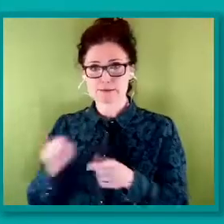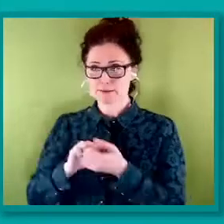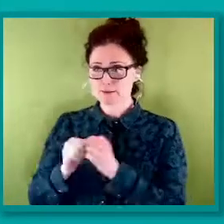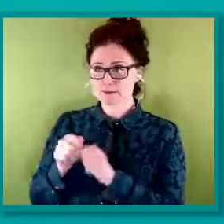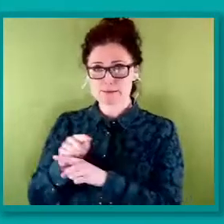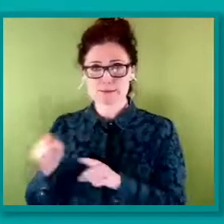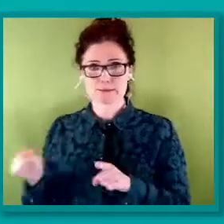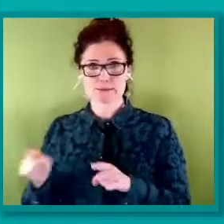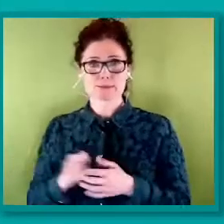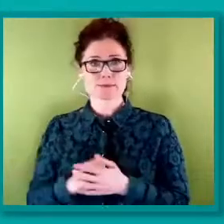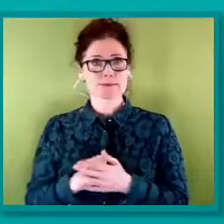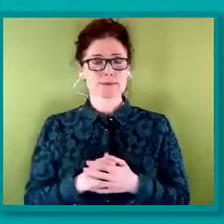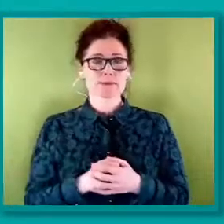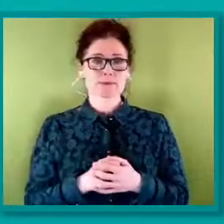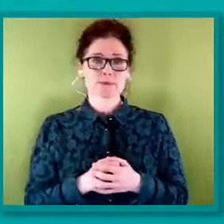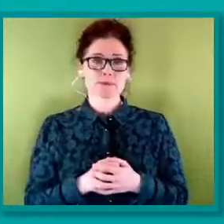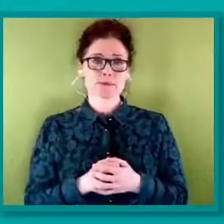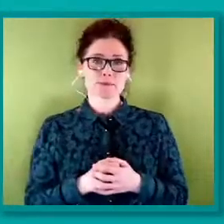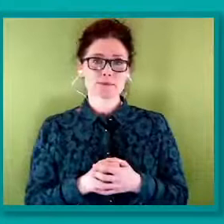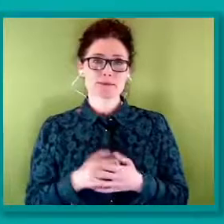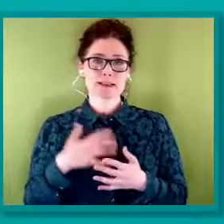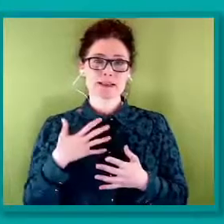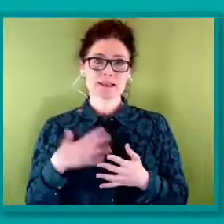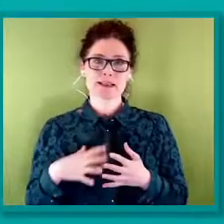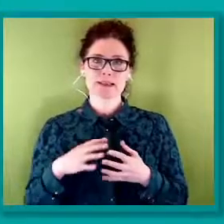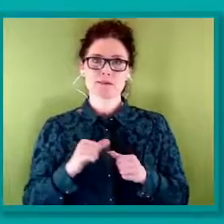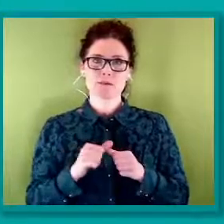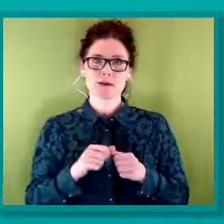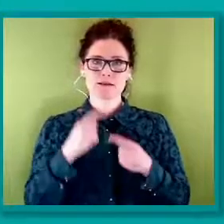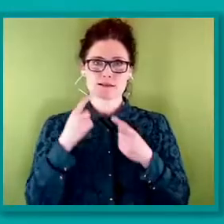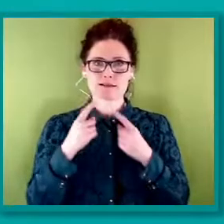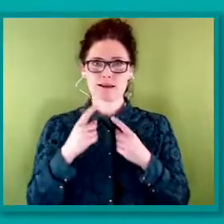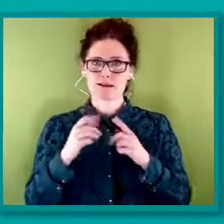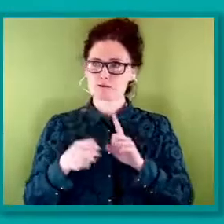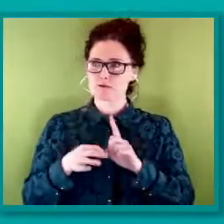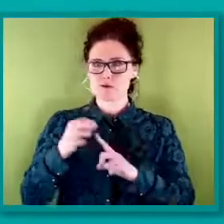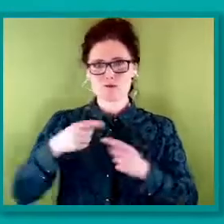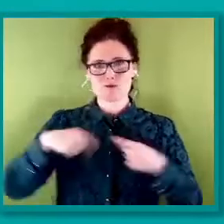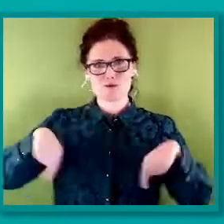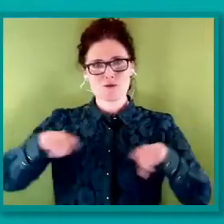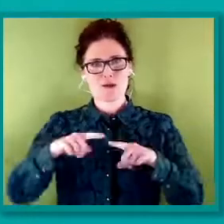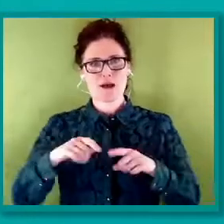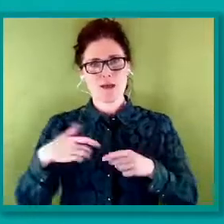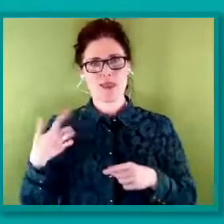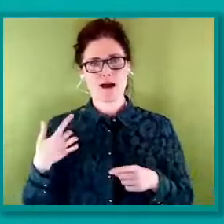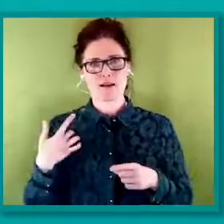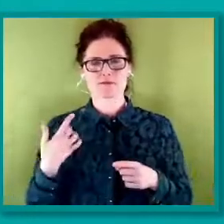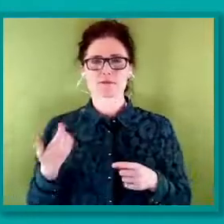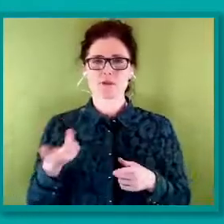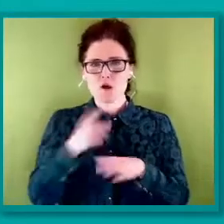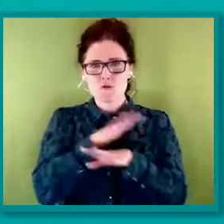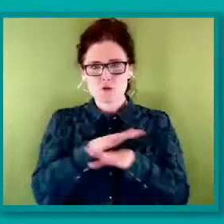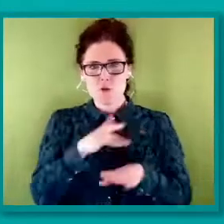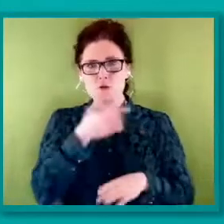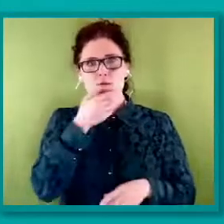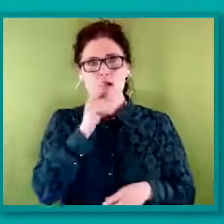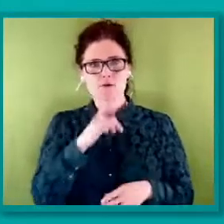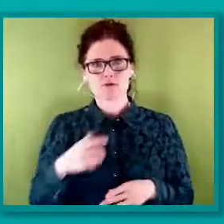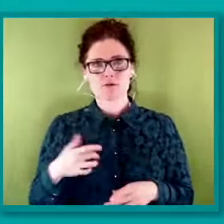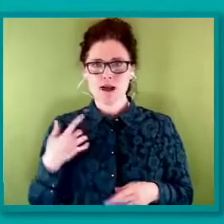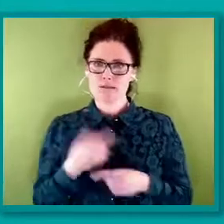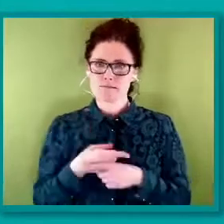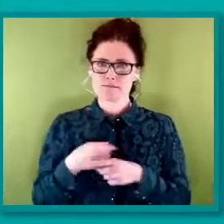policies and practices that improve the lives of non-binary people if we are not recorded as existing in the first place.